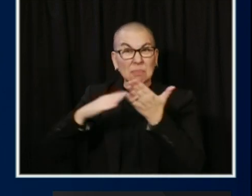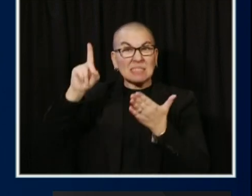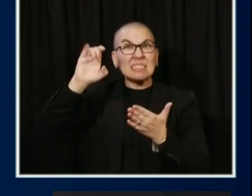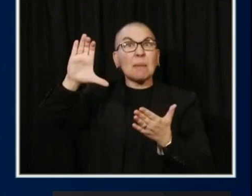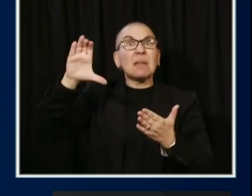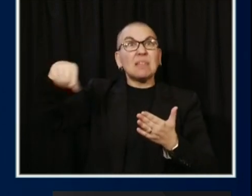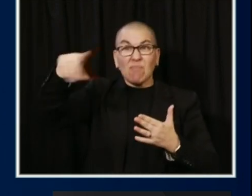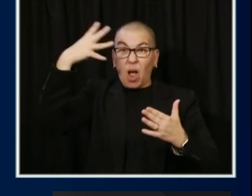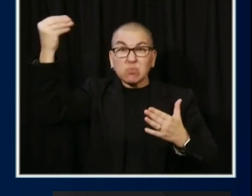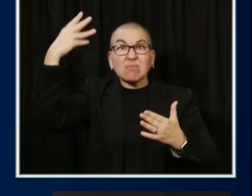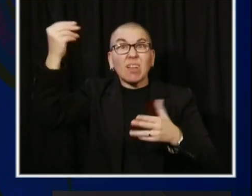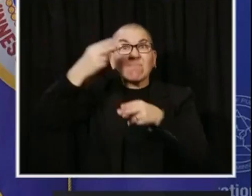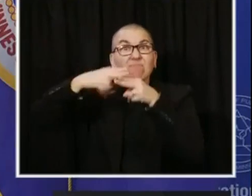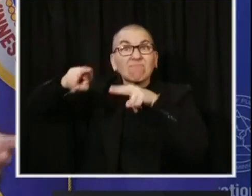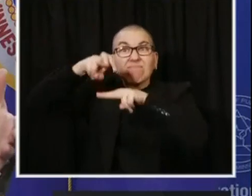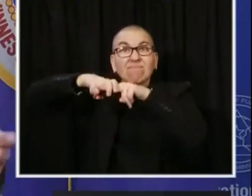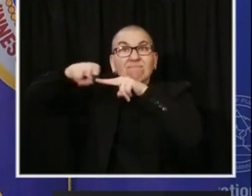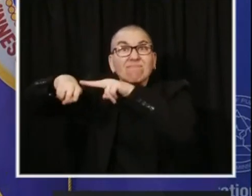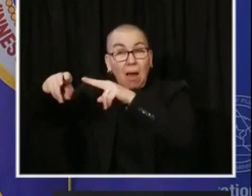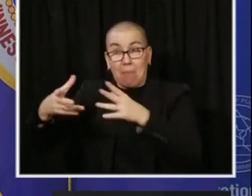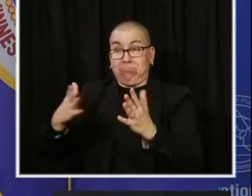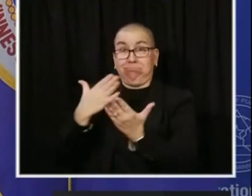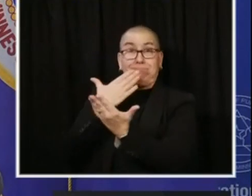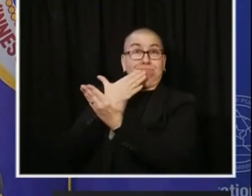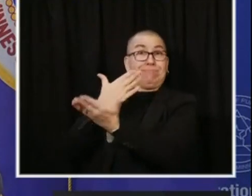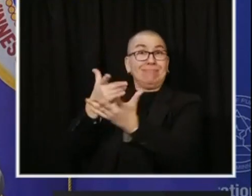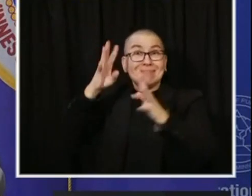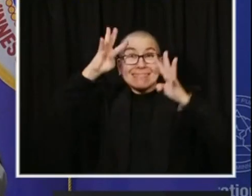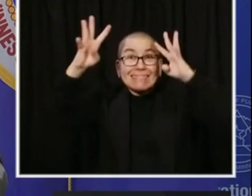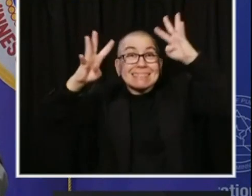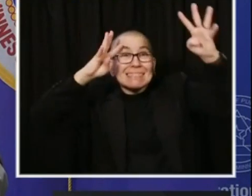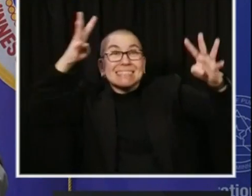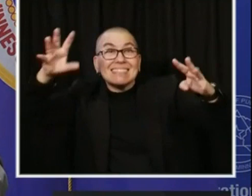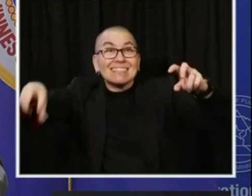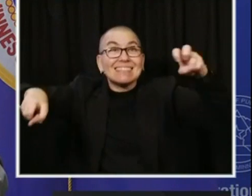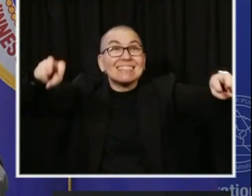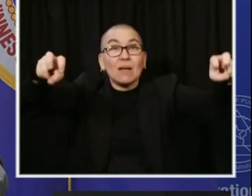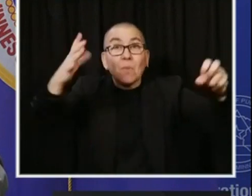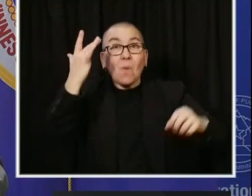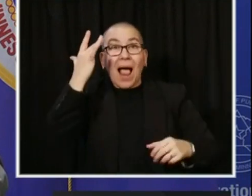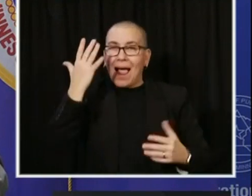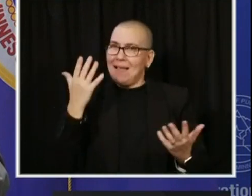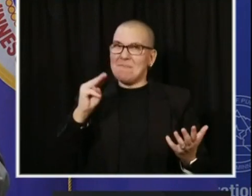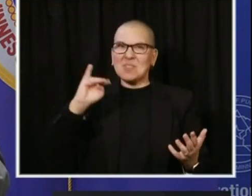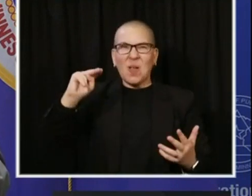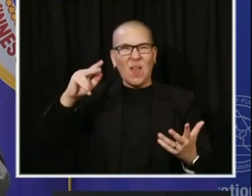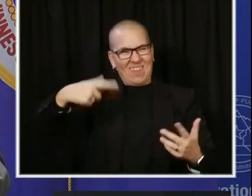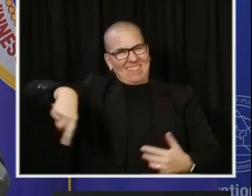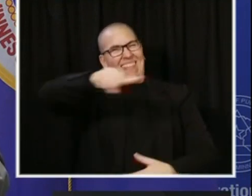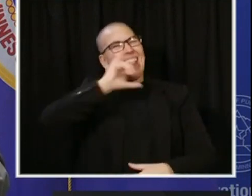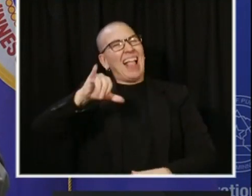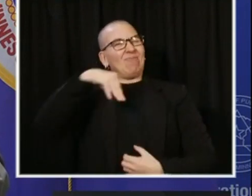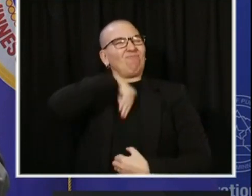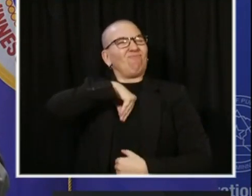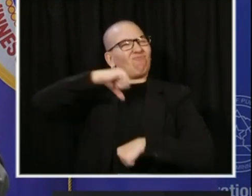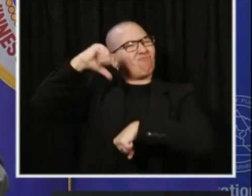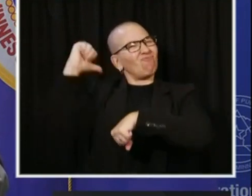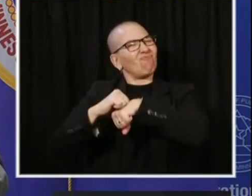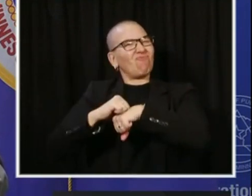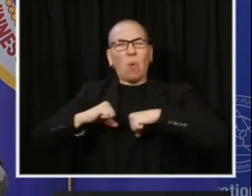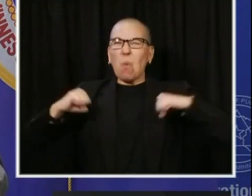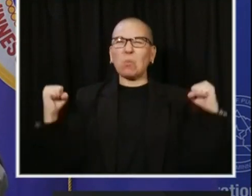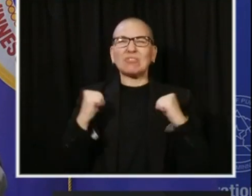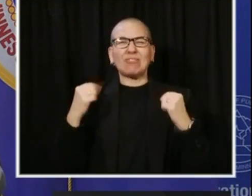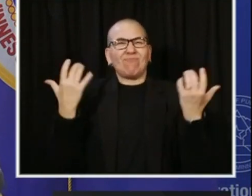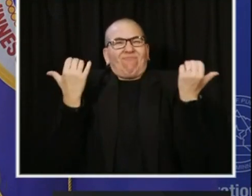brisk business, and no pun intended that there were a lot of folks there because Minnesotans are pretty hearty people, and business owners, entrepreneurs